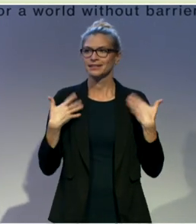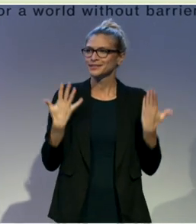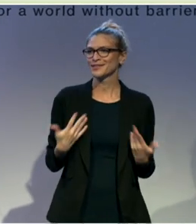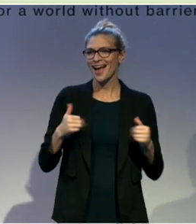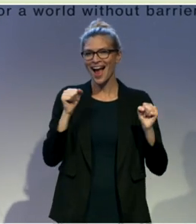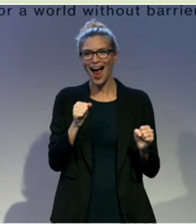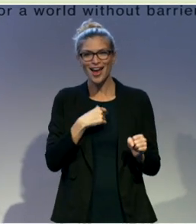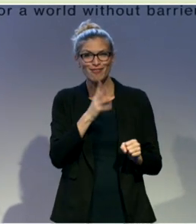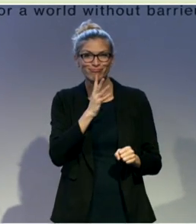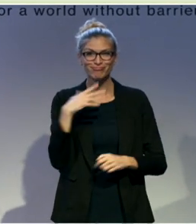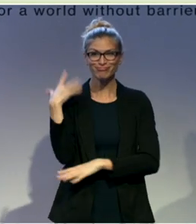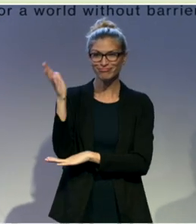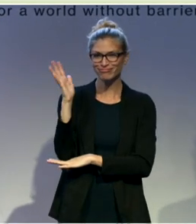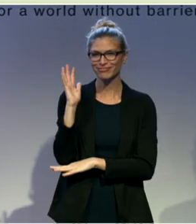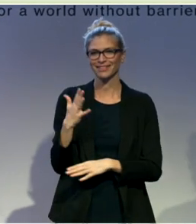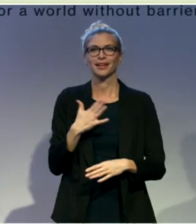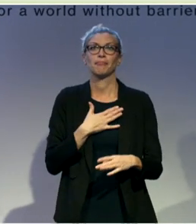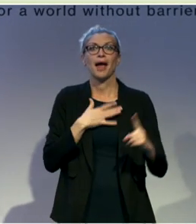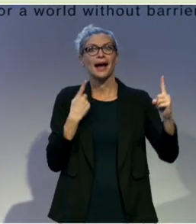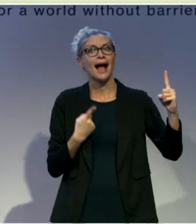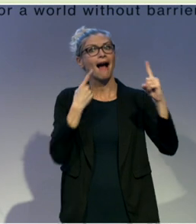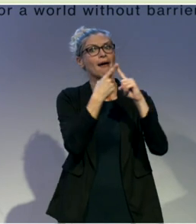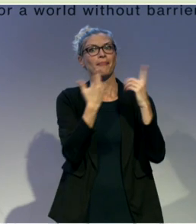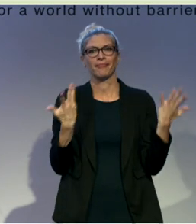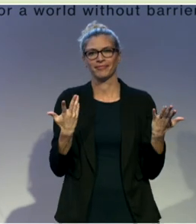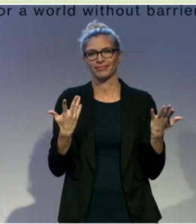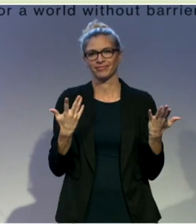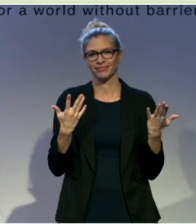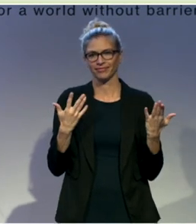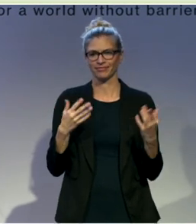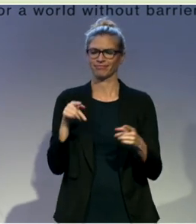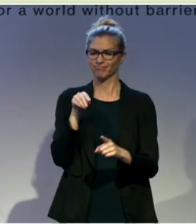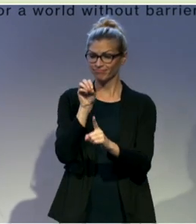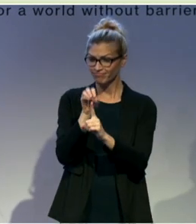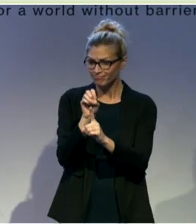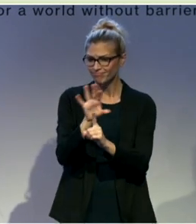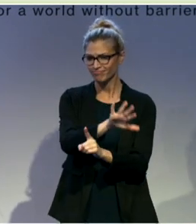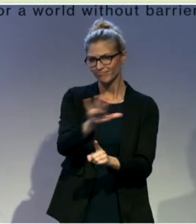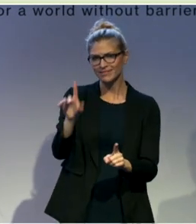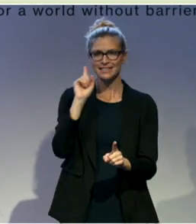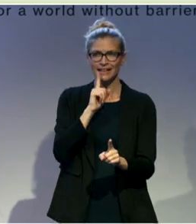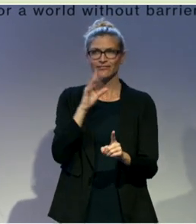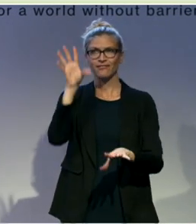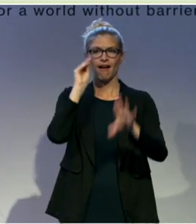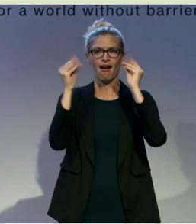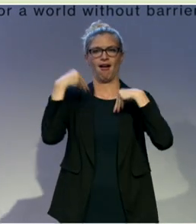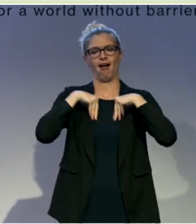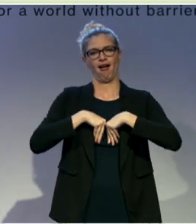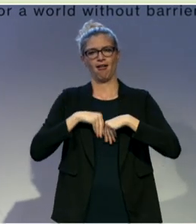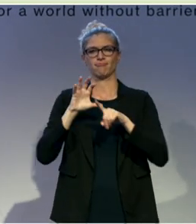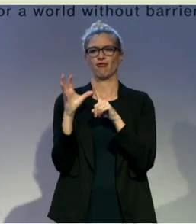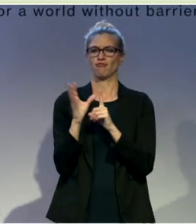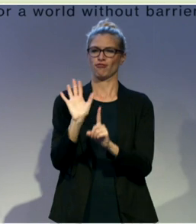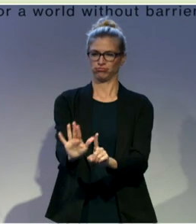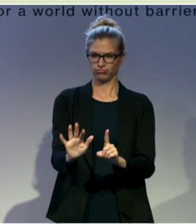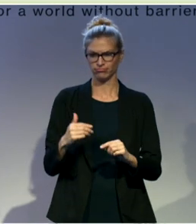mission, or my mission, education for deaf people. Because when I founded Equalizent as a training and